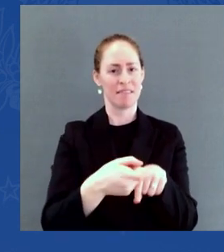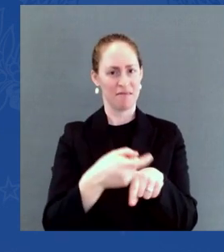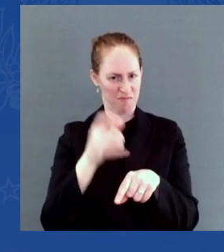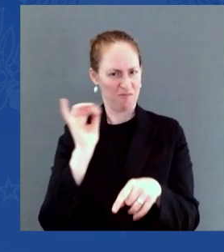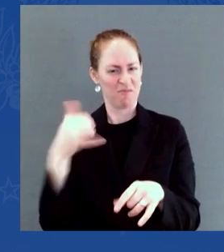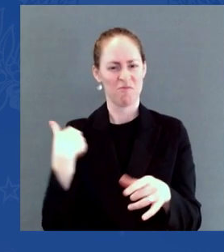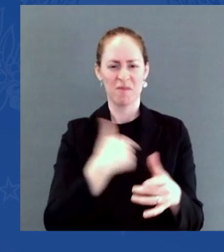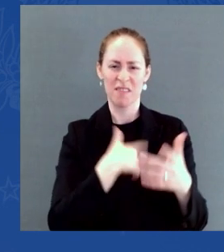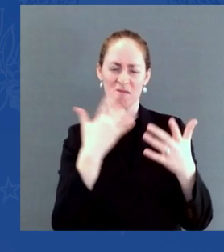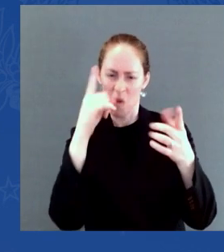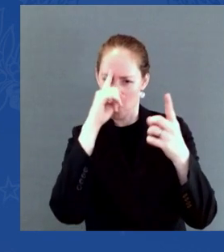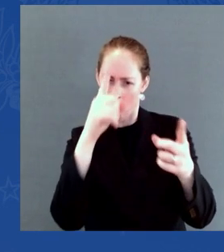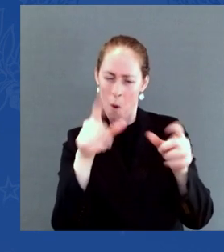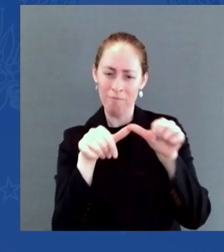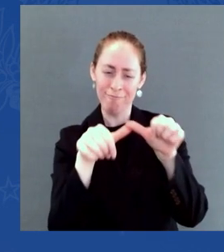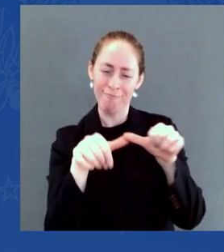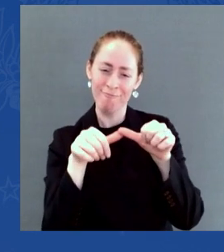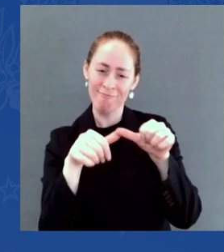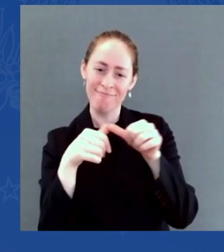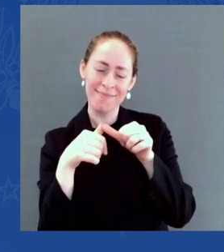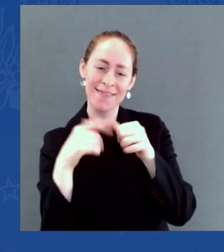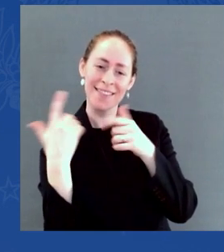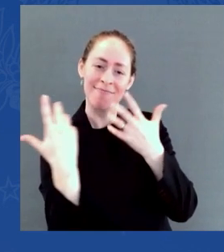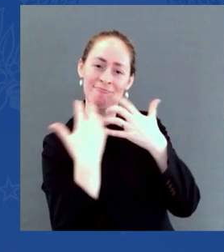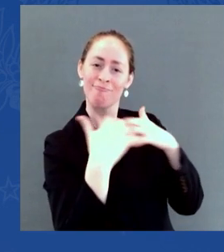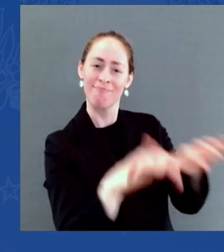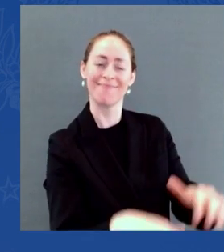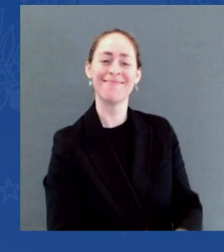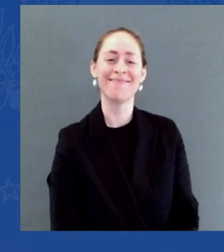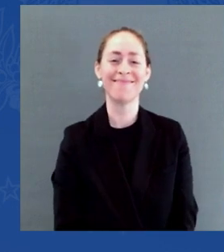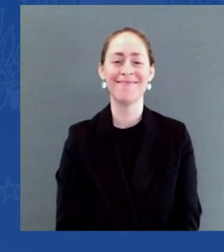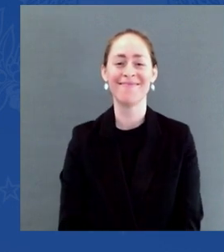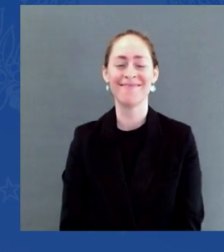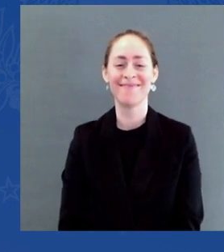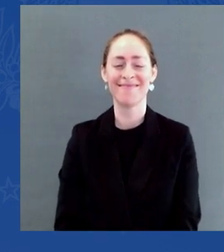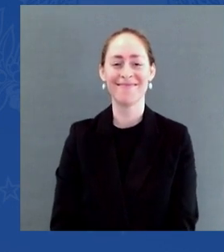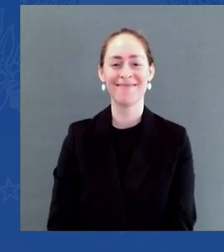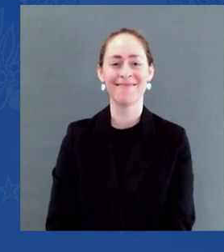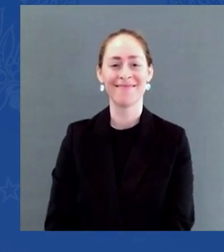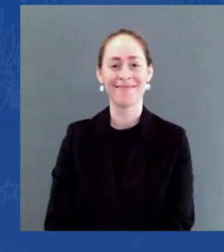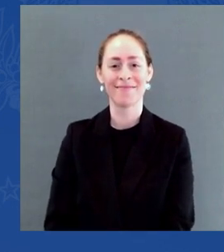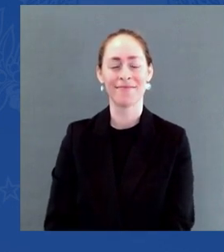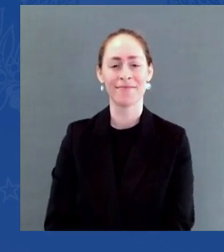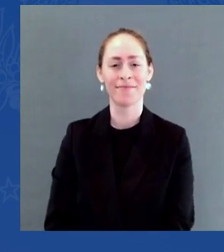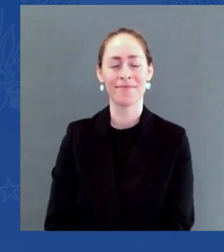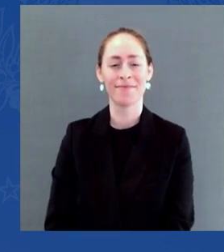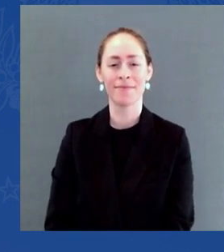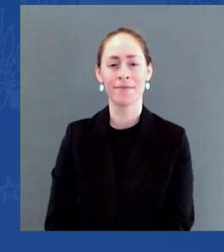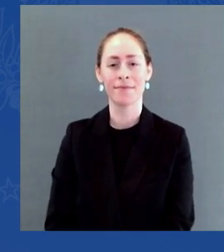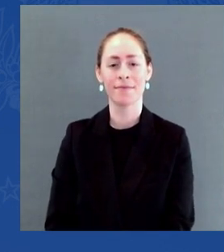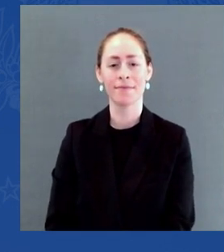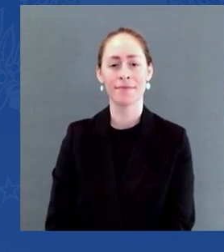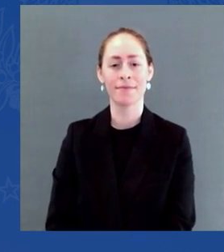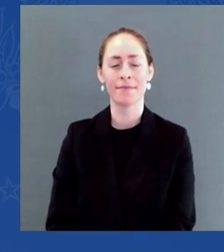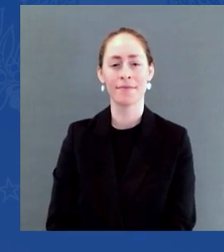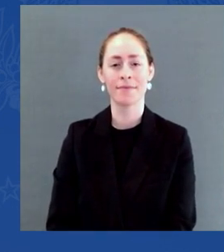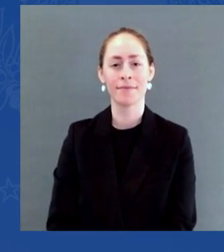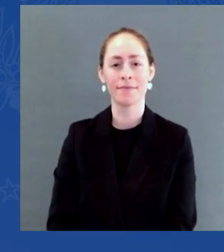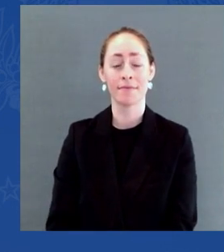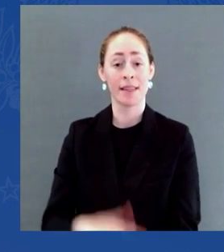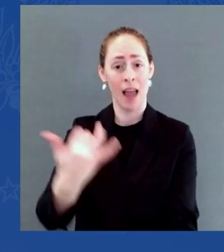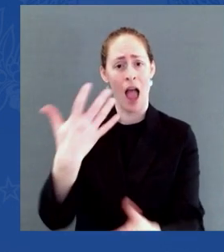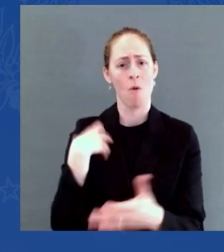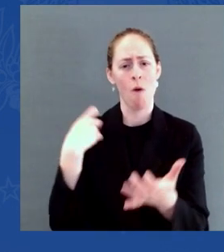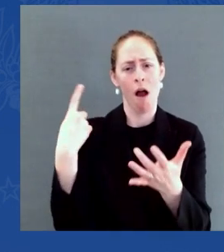Here are a few things you should know. Just about every country in the world is grappling with higher prices right now as they recover